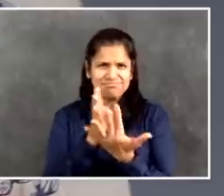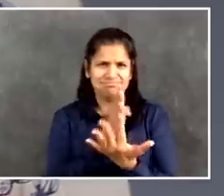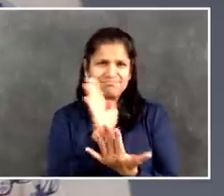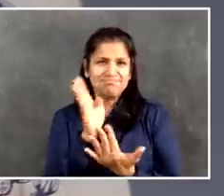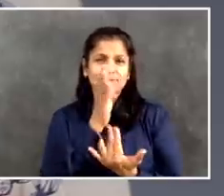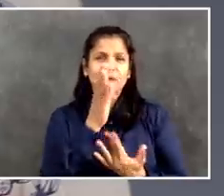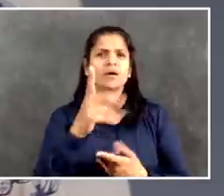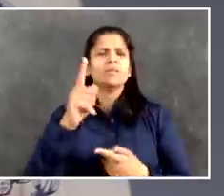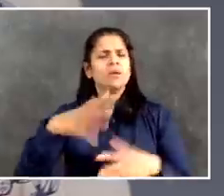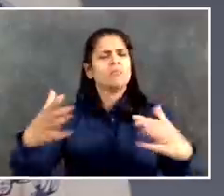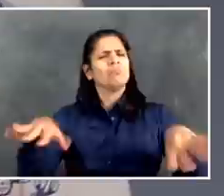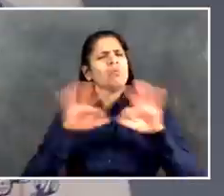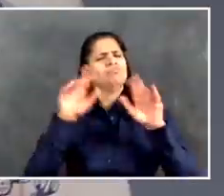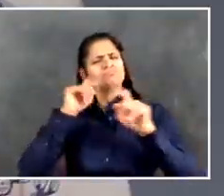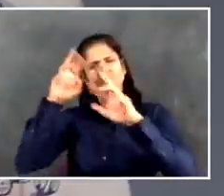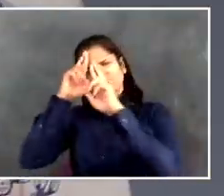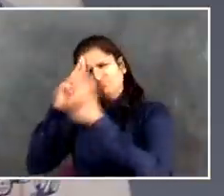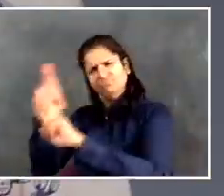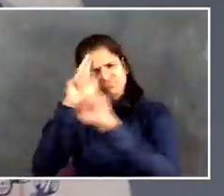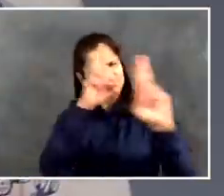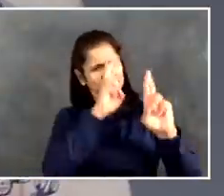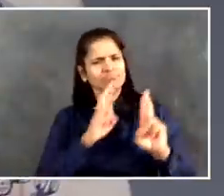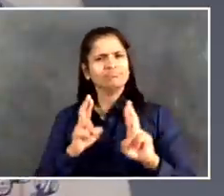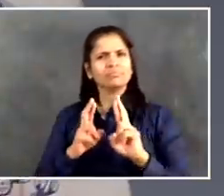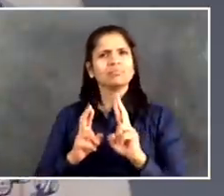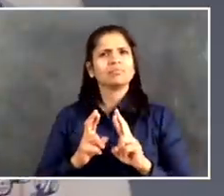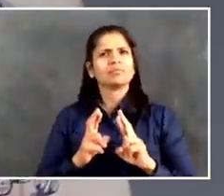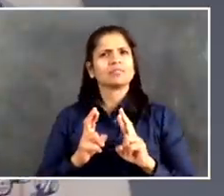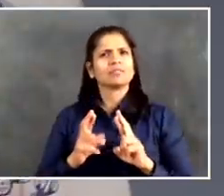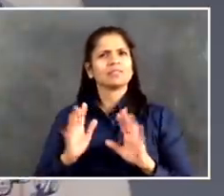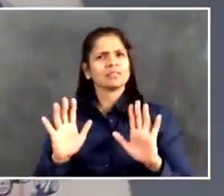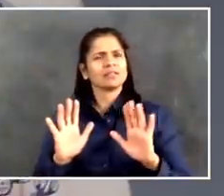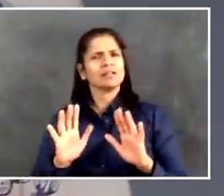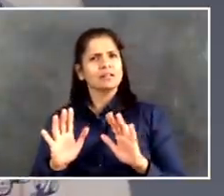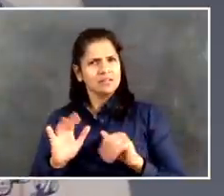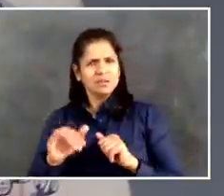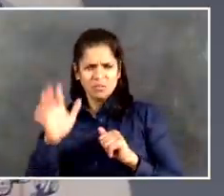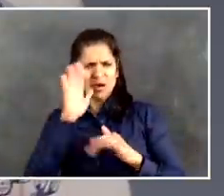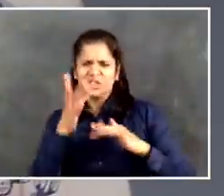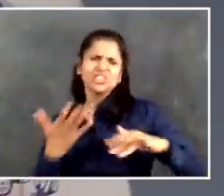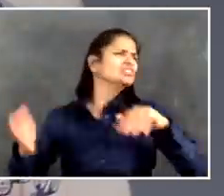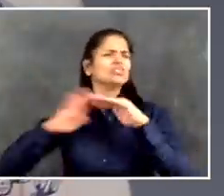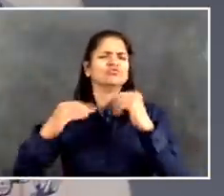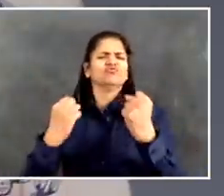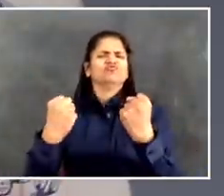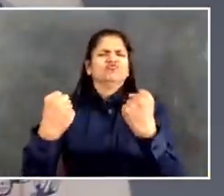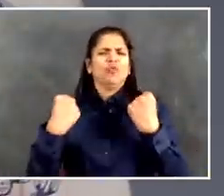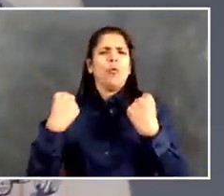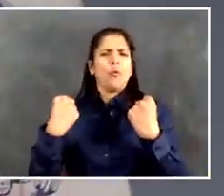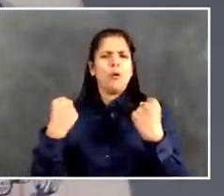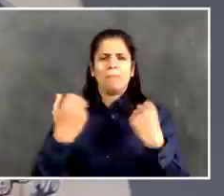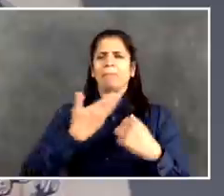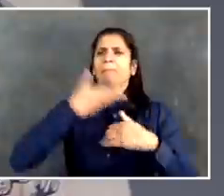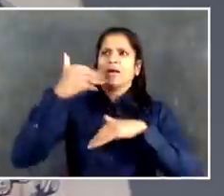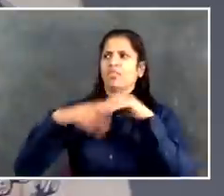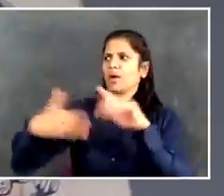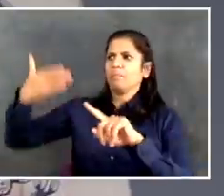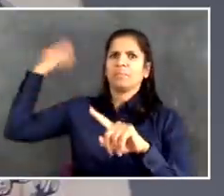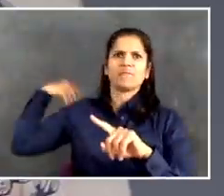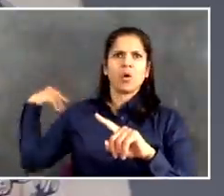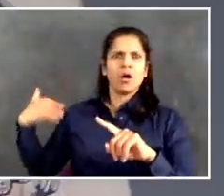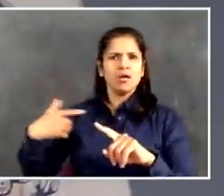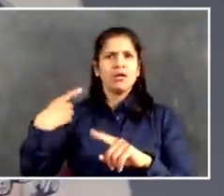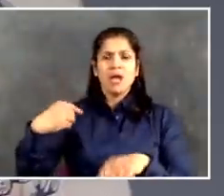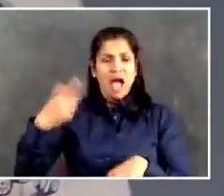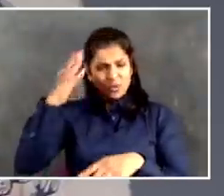come back and we find a way to be stronger. That's just who we are. It's been proven time and time again. Anyone who's telling you it's not going to happen